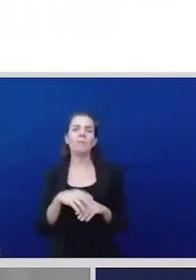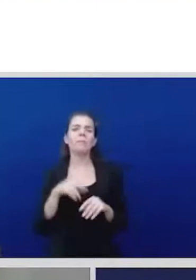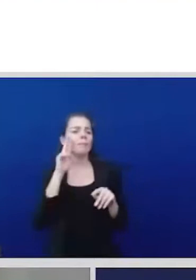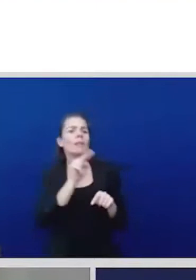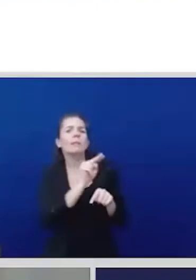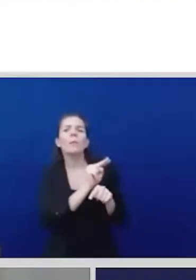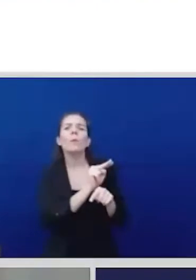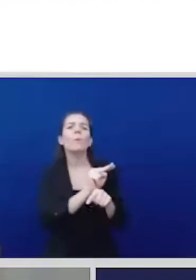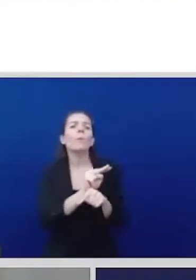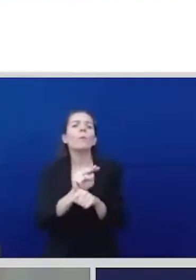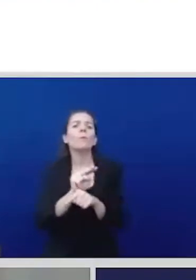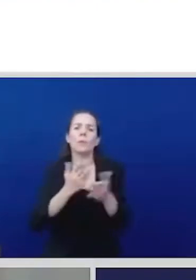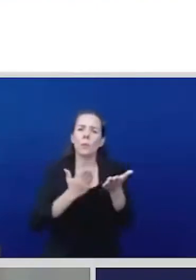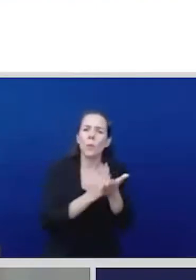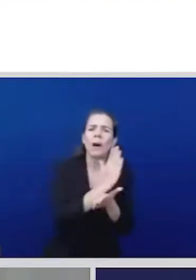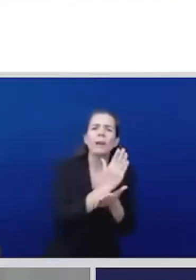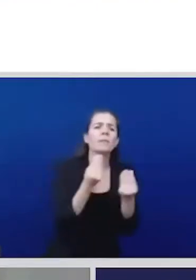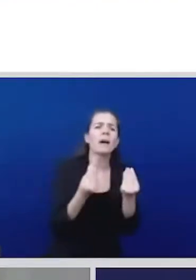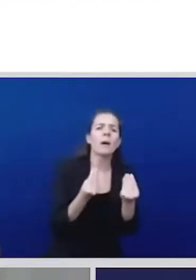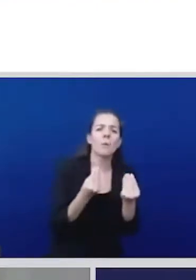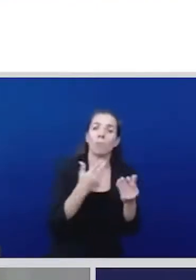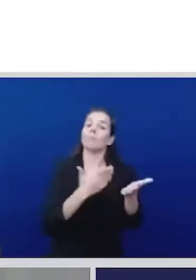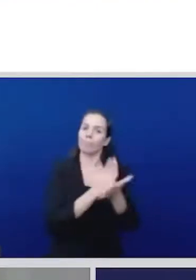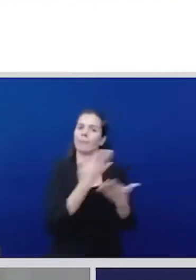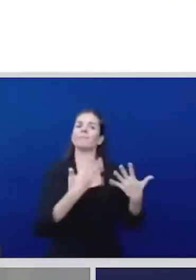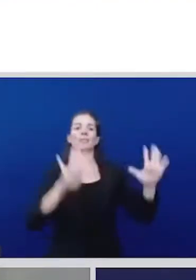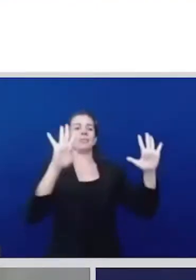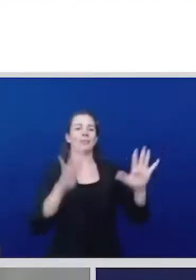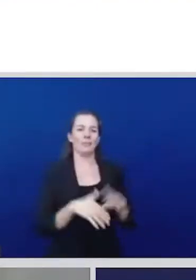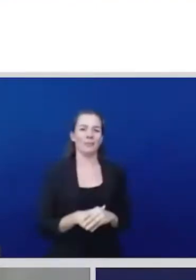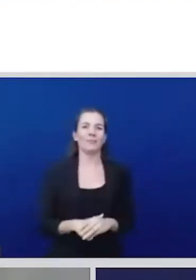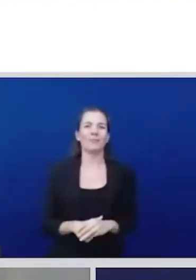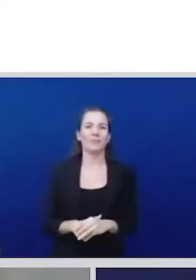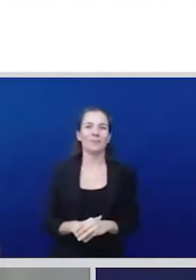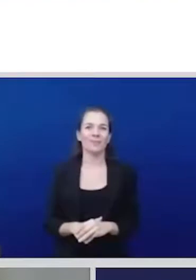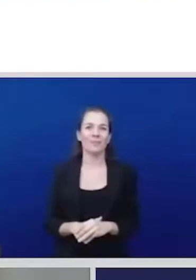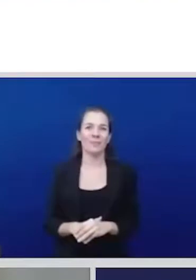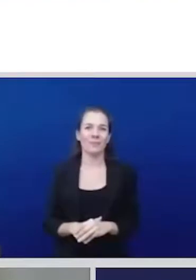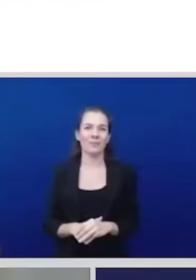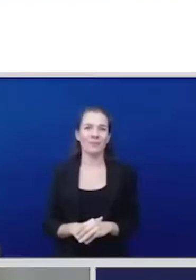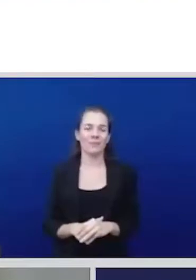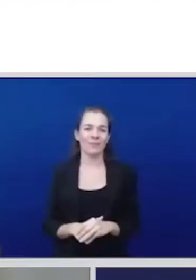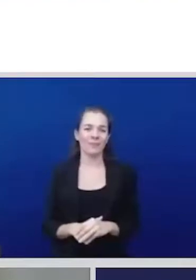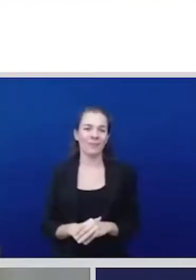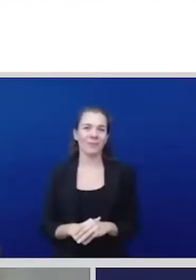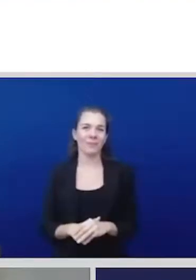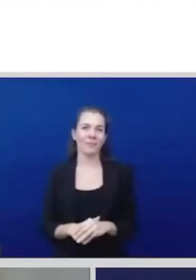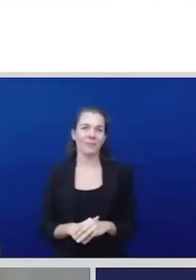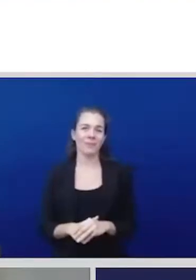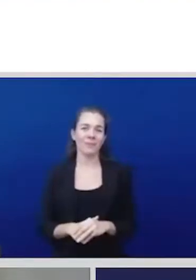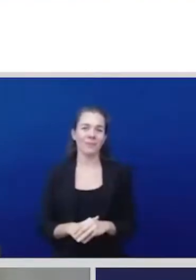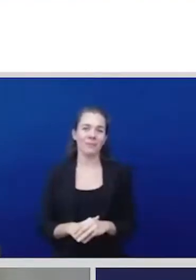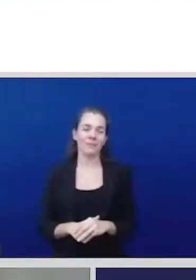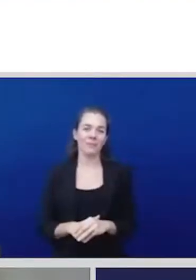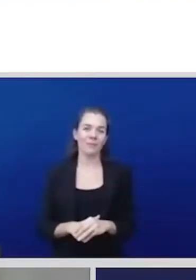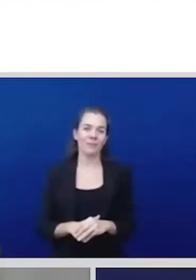that then has served as paraguas to to impulsar justamente sistemas integrals